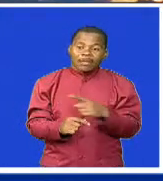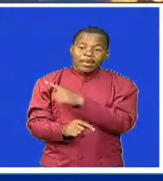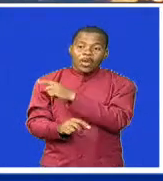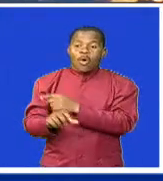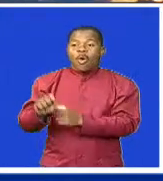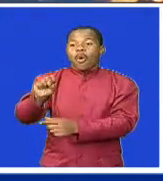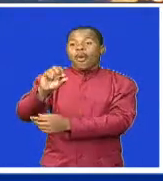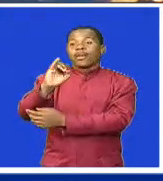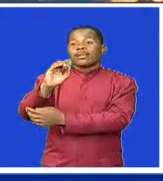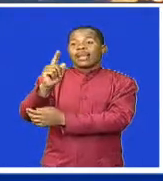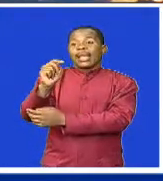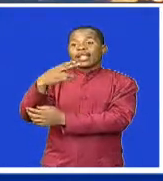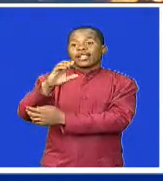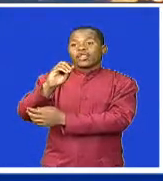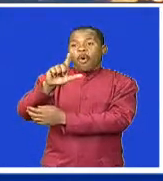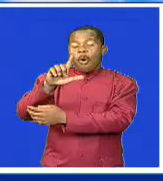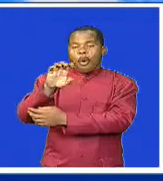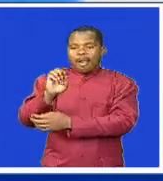have a look at the headlines.